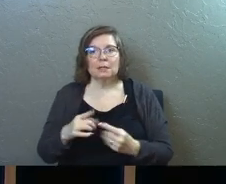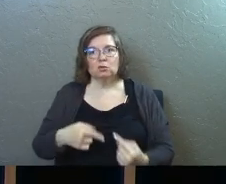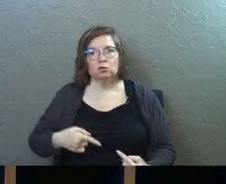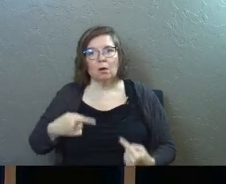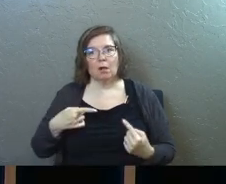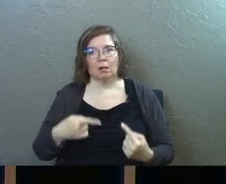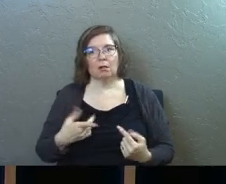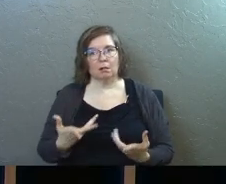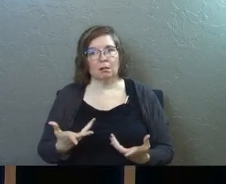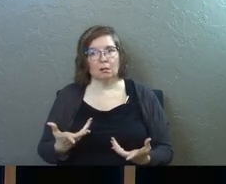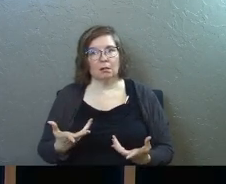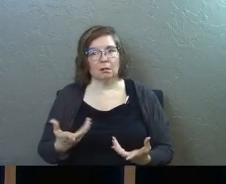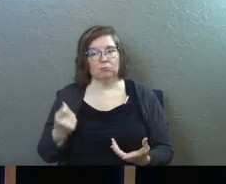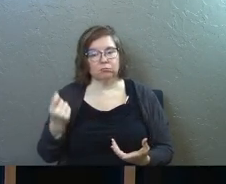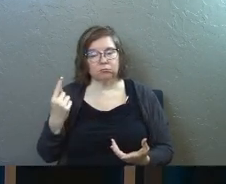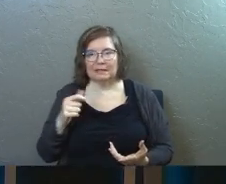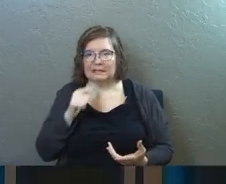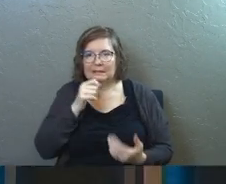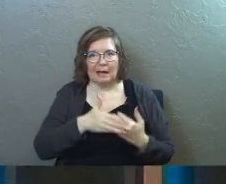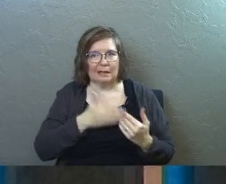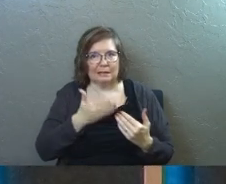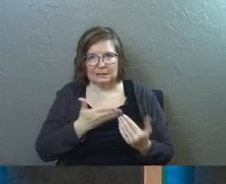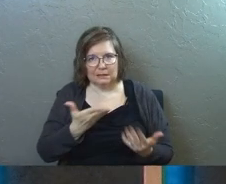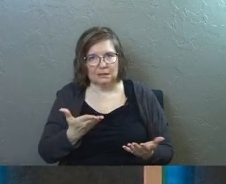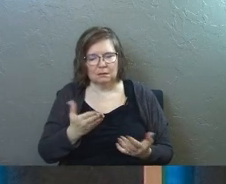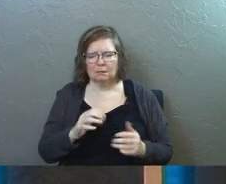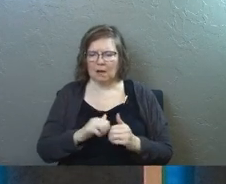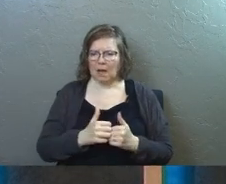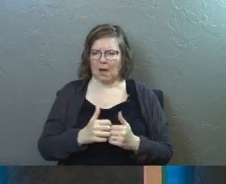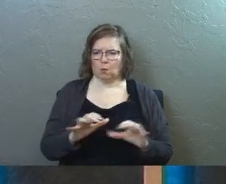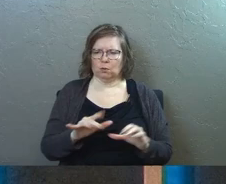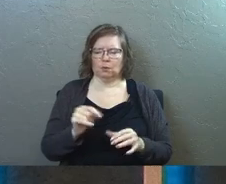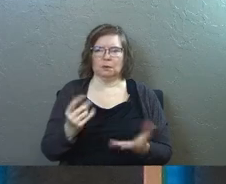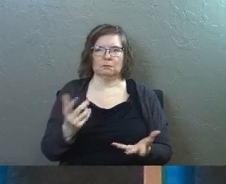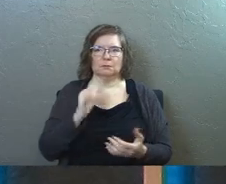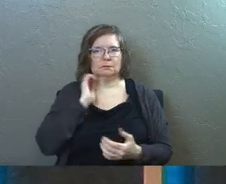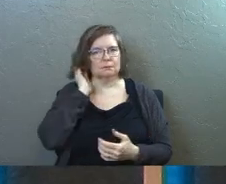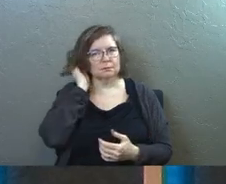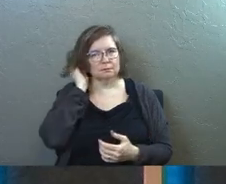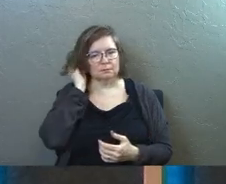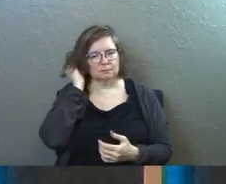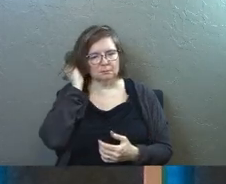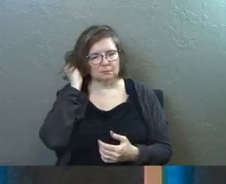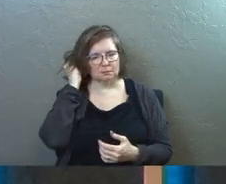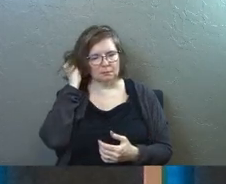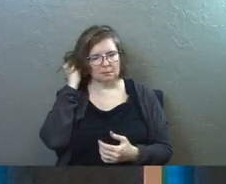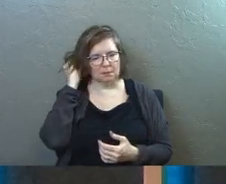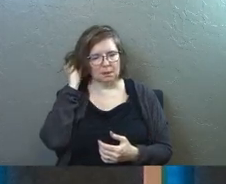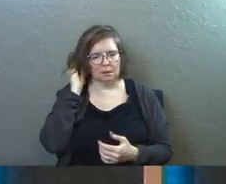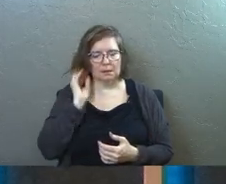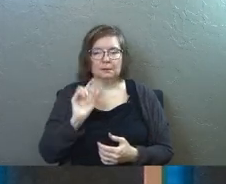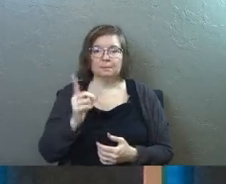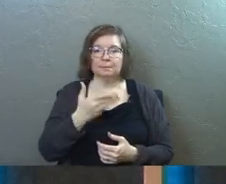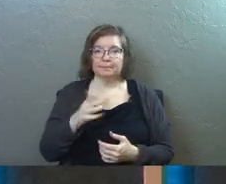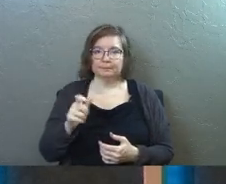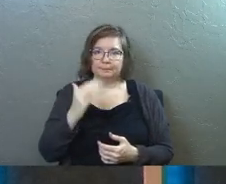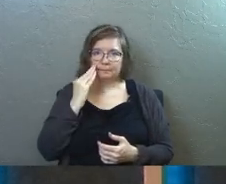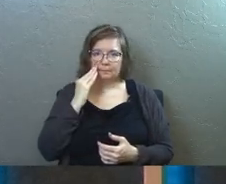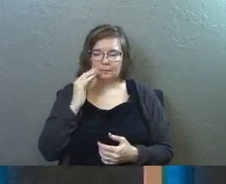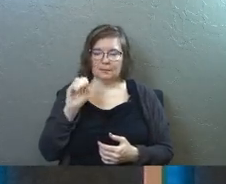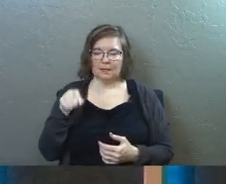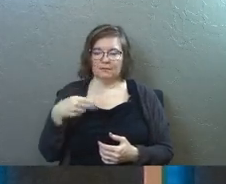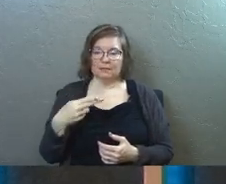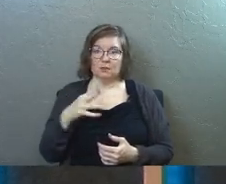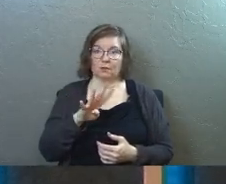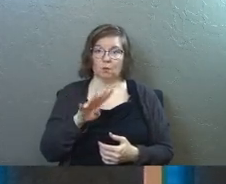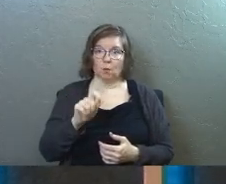struggle this is not easy stuff so how do we do it here's here's one truth you need to know Ephesians 4